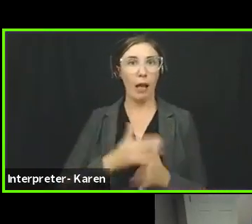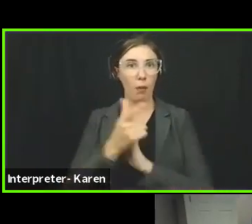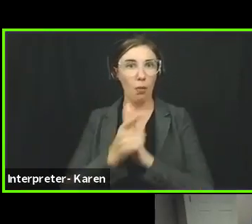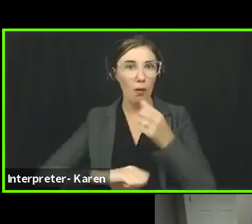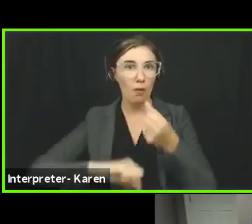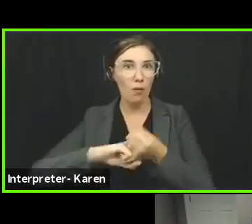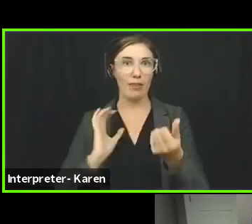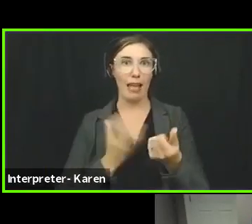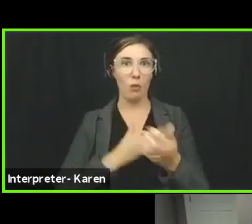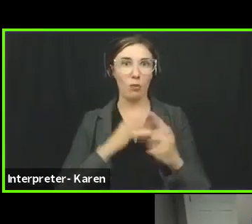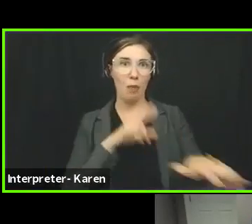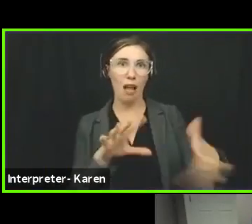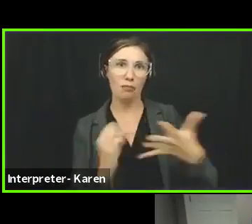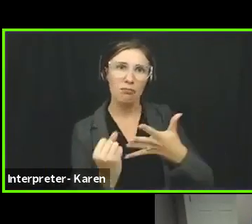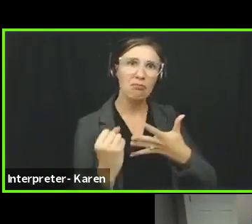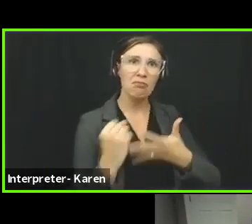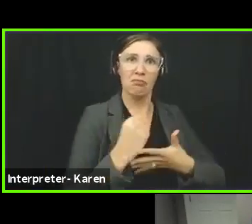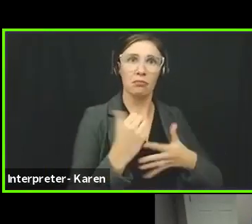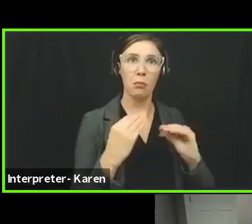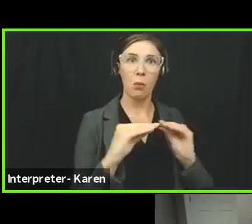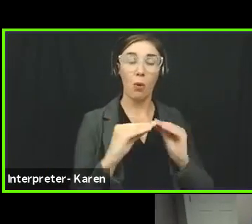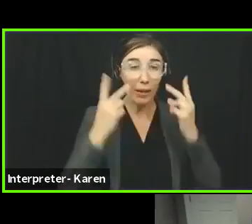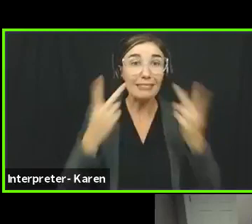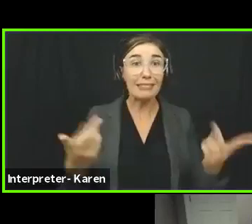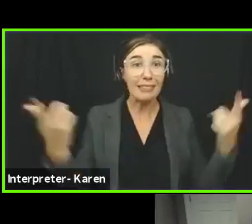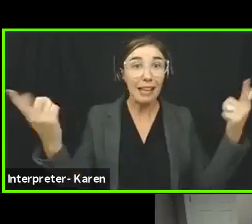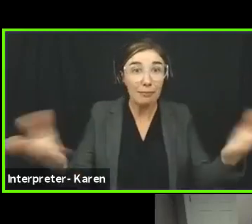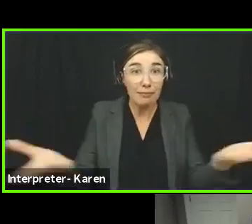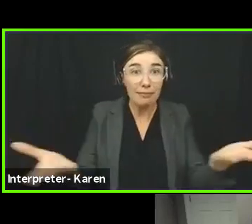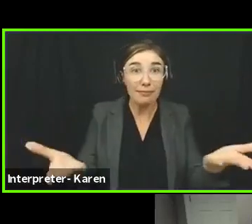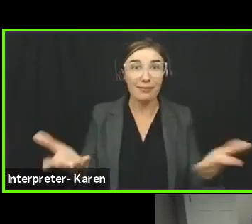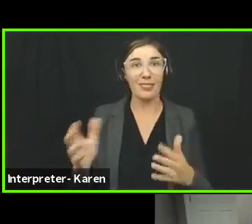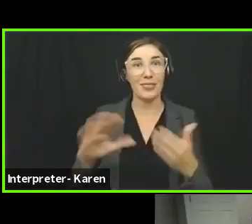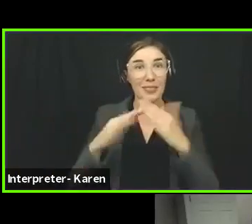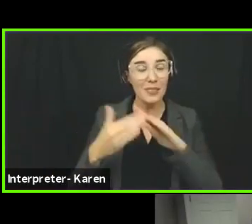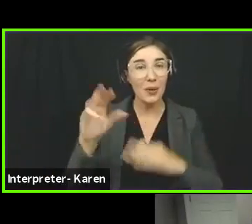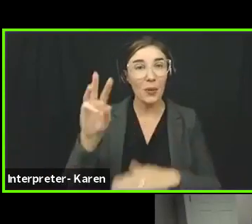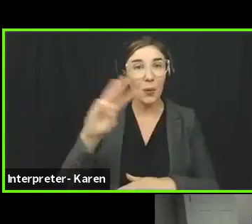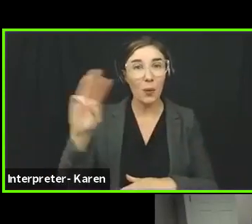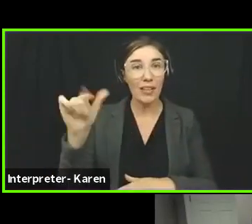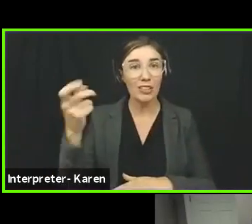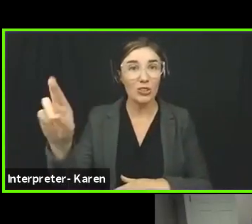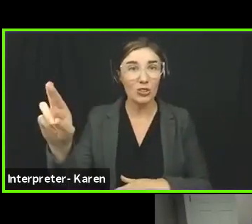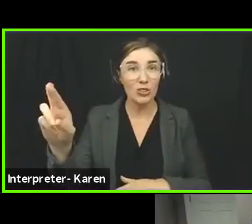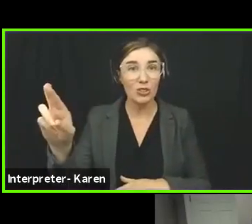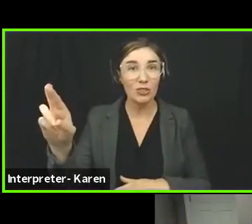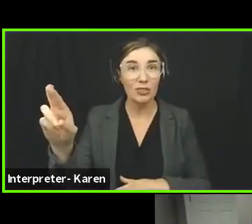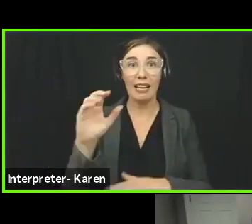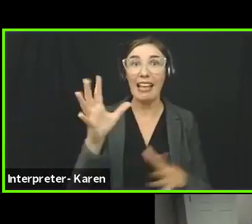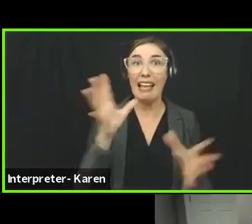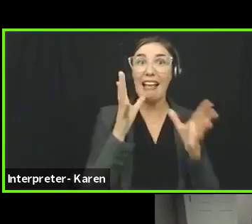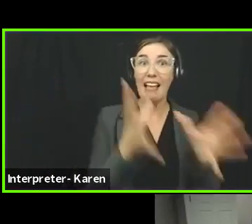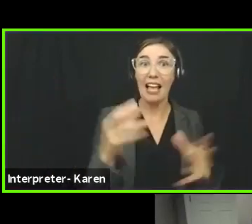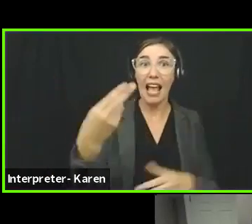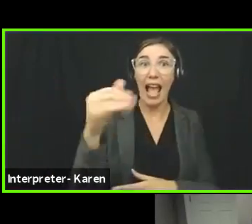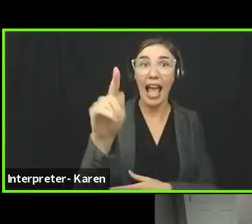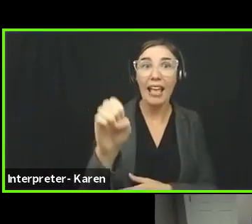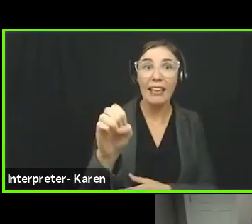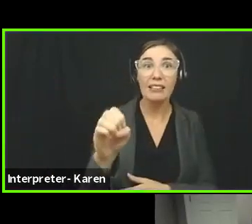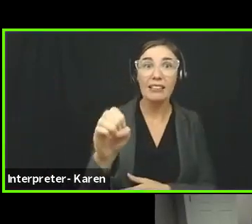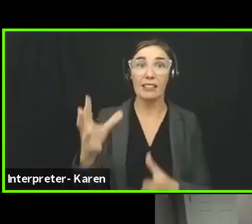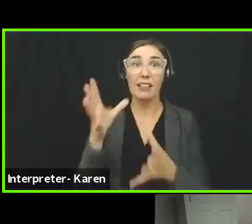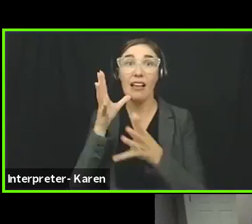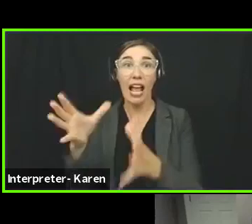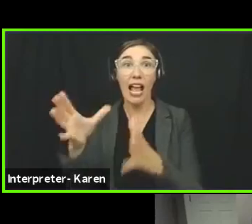I do see that here, here in Westchester. You know, acts of hate and hate crimes are not necessarily